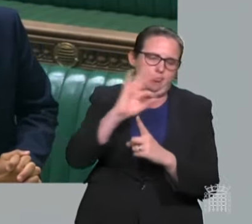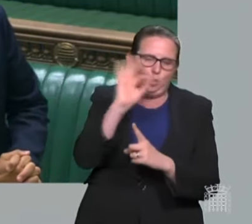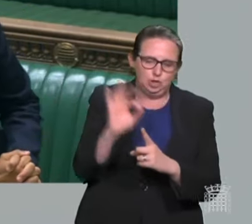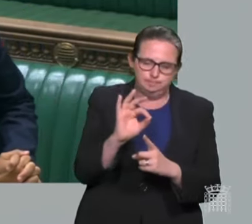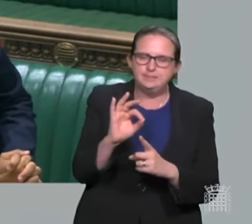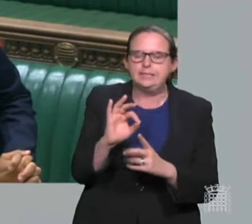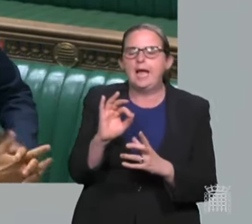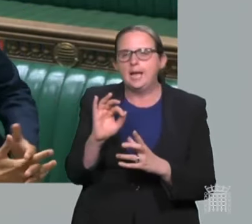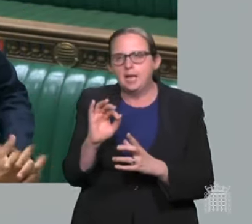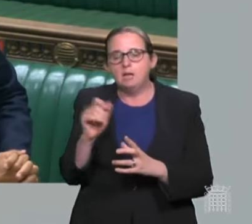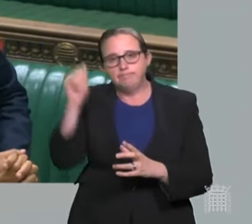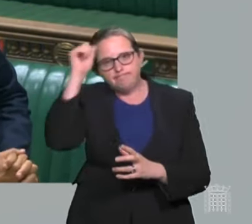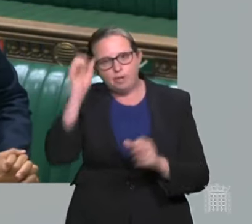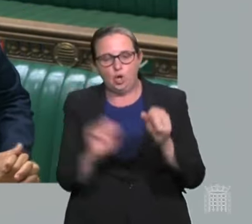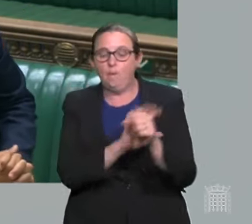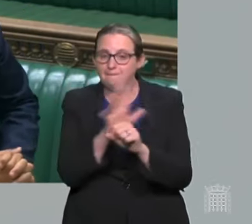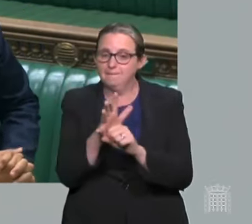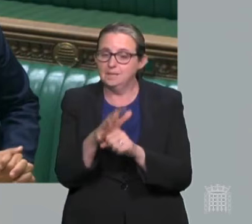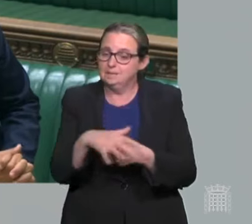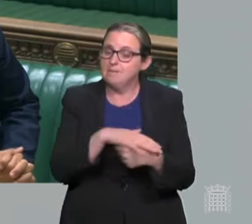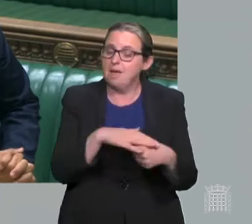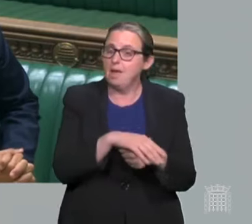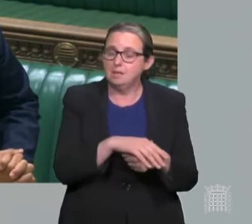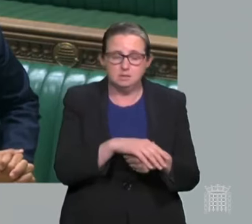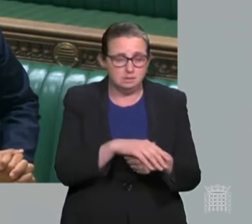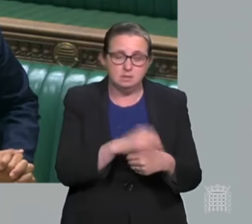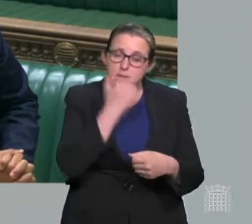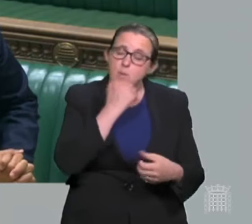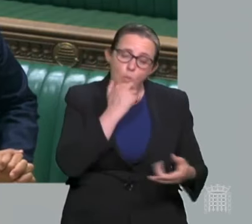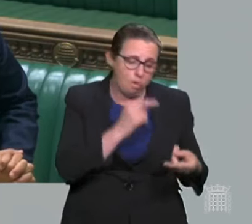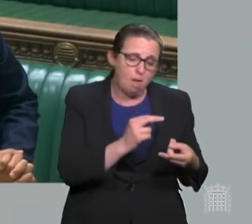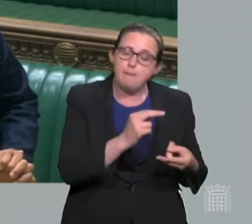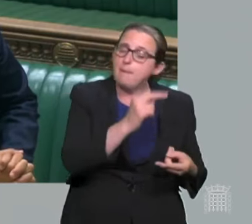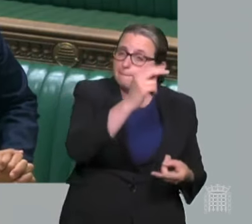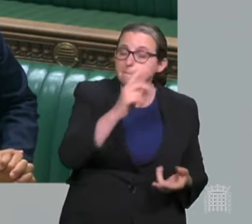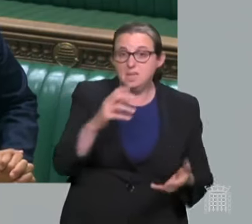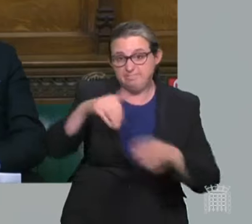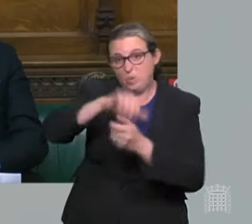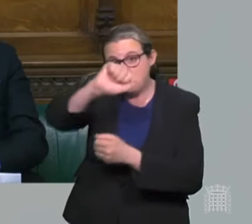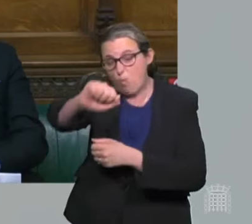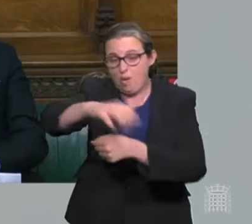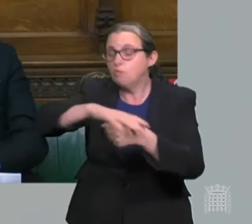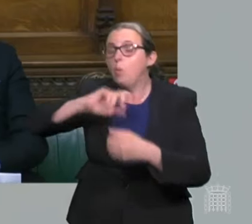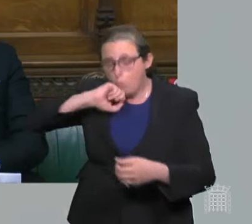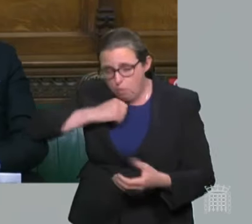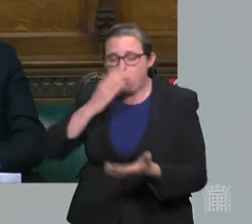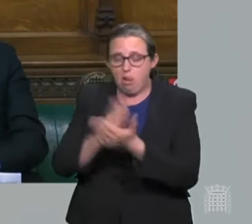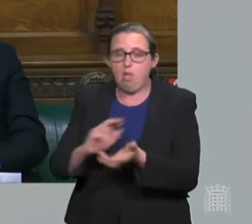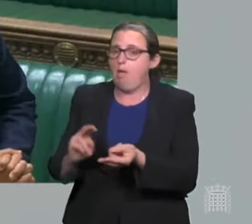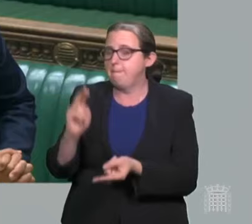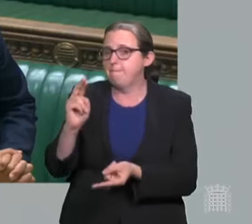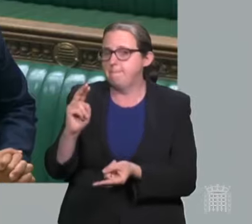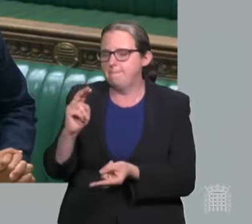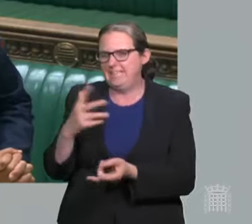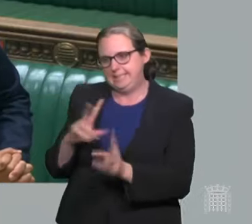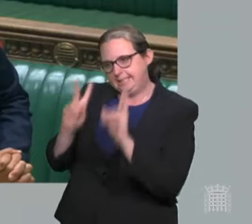I do believe the case rate nationally, including in his own constituency, will worsen. But what is far more important